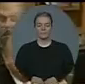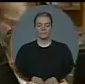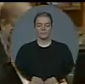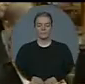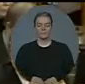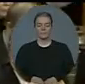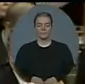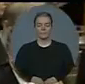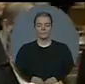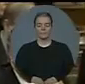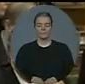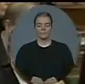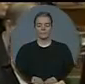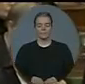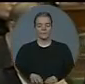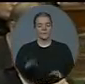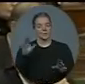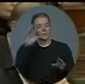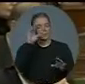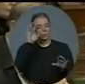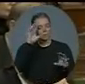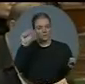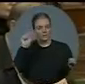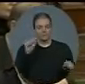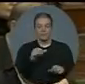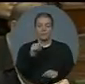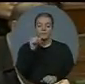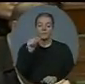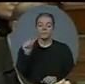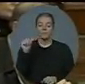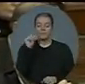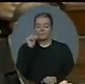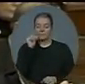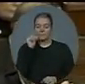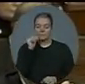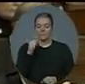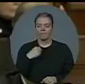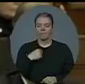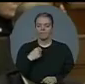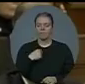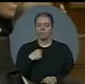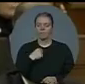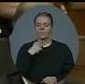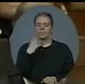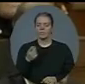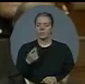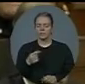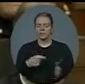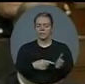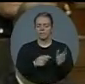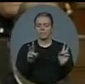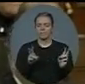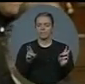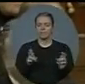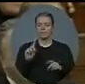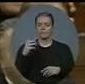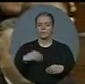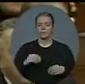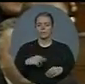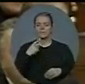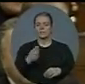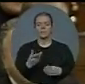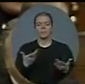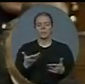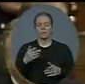Yesterday, I used a 1988 quote from the Prime Minister on Immigration, but he had more to say in 2001.